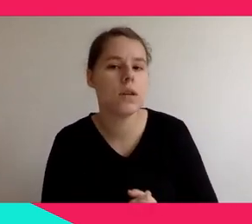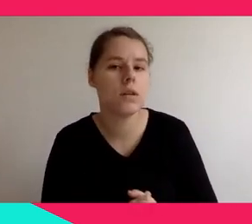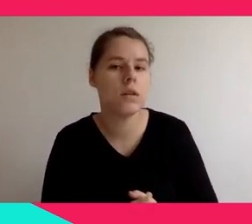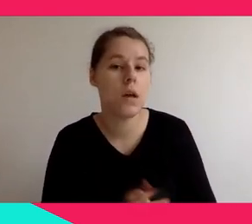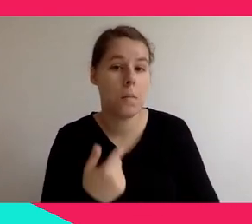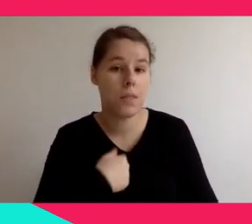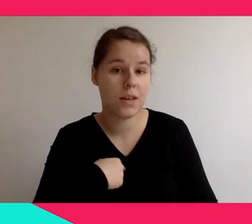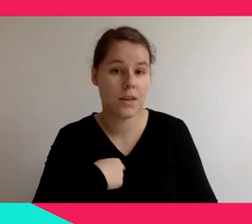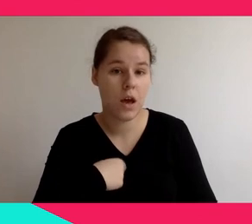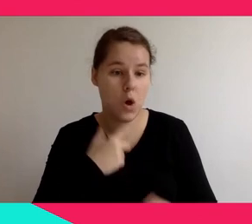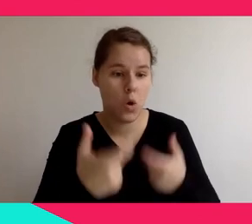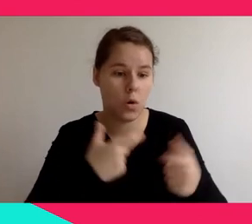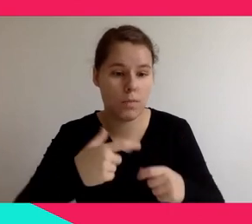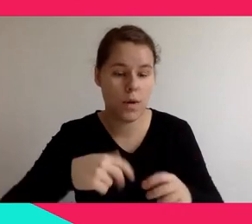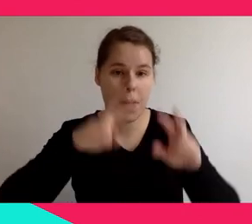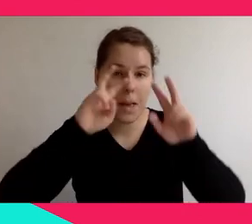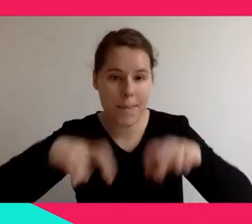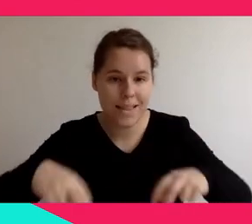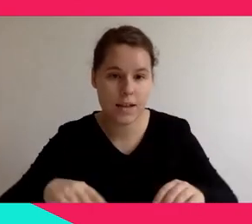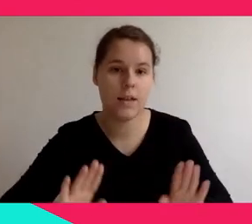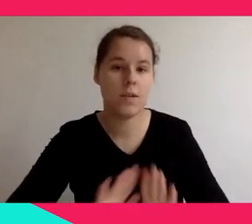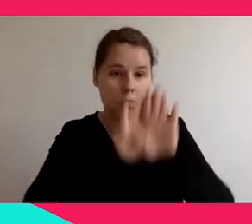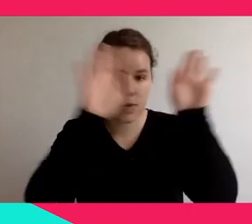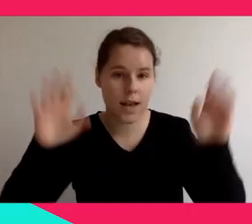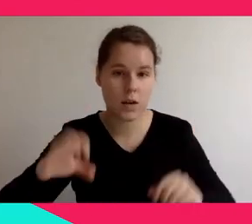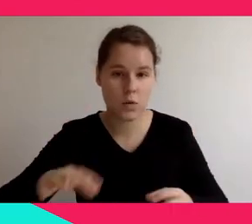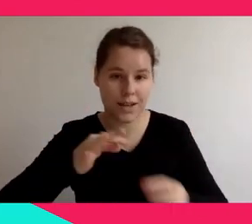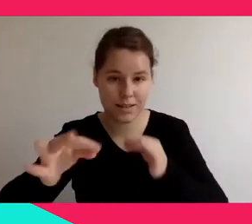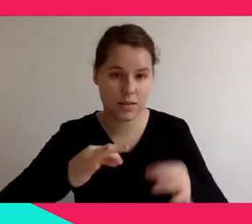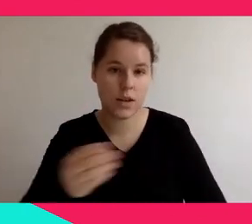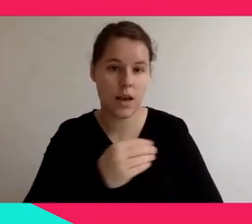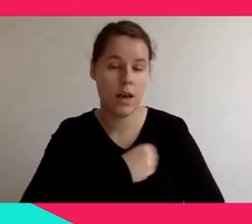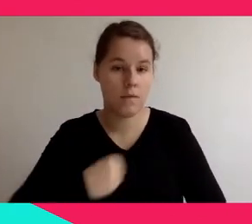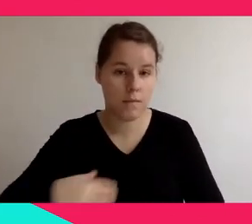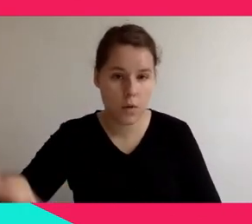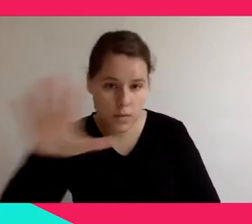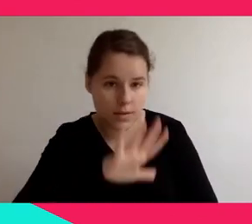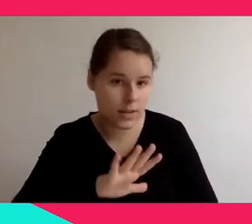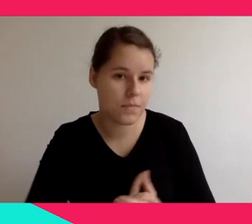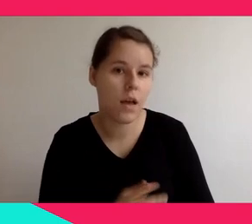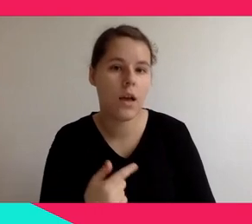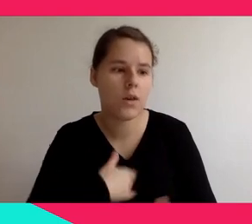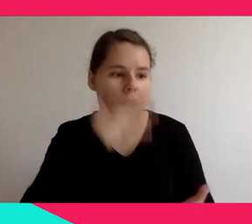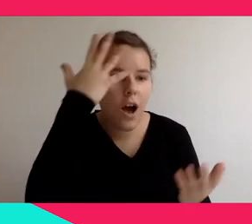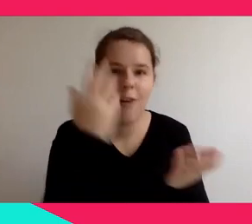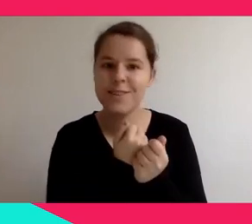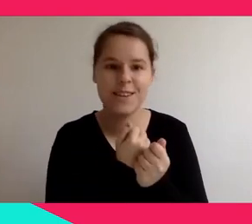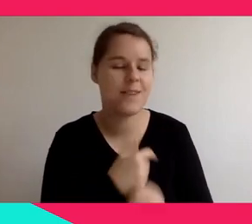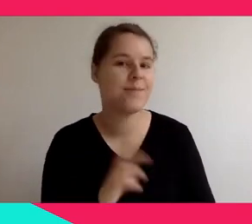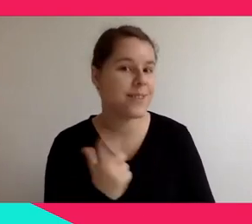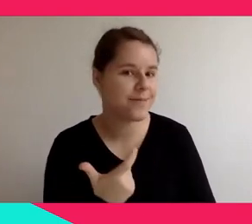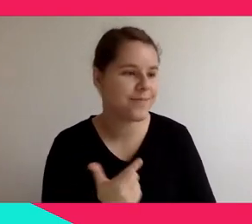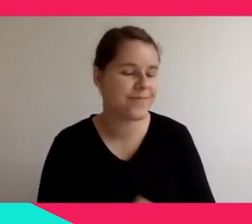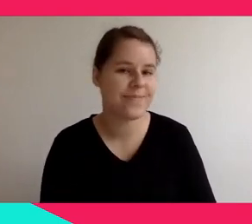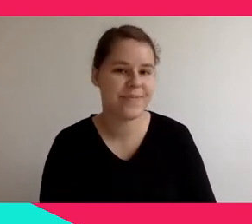one of the results of my research was that the audiences were really like striving striving for like immersive storytelling